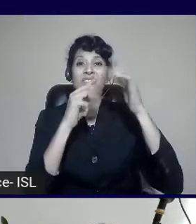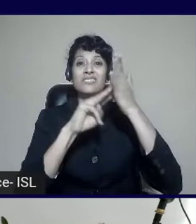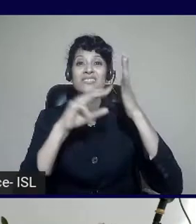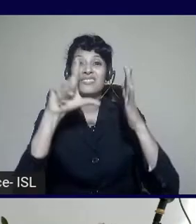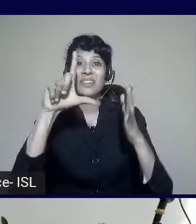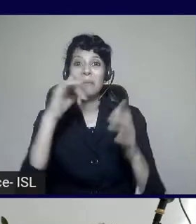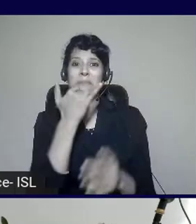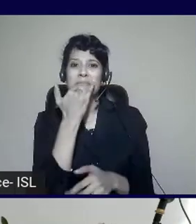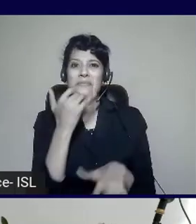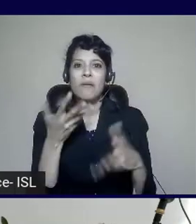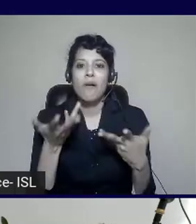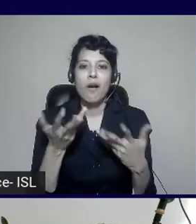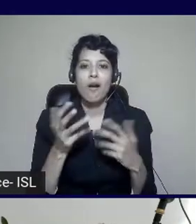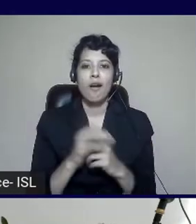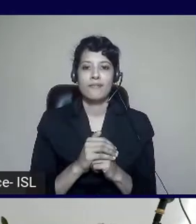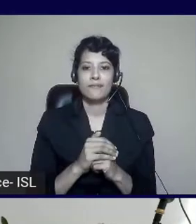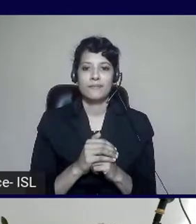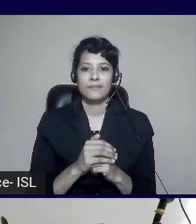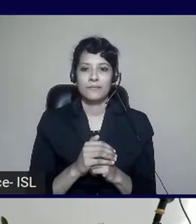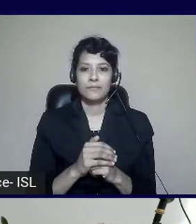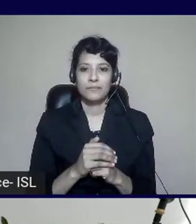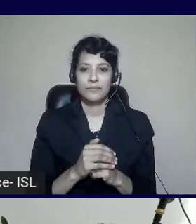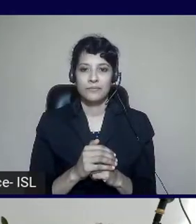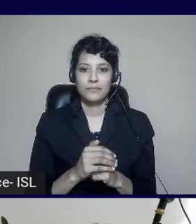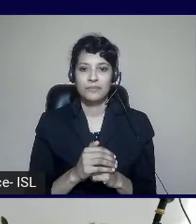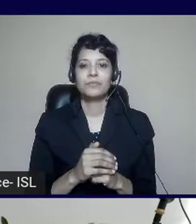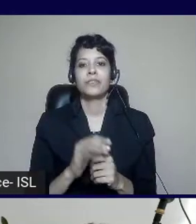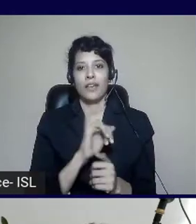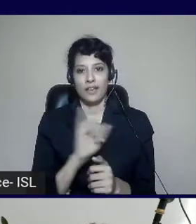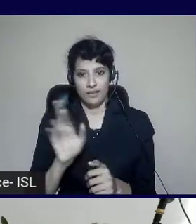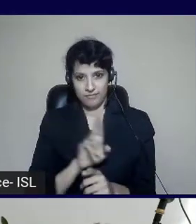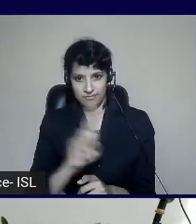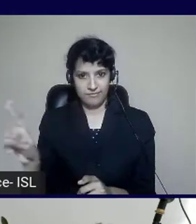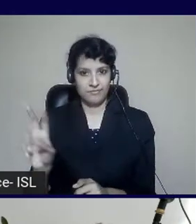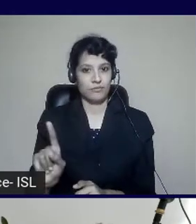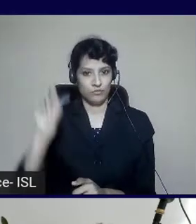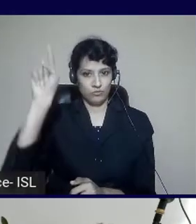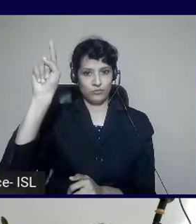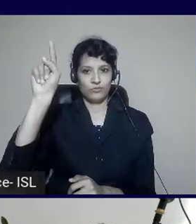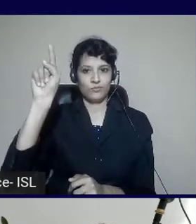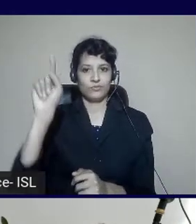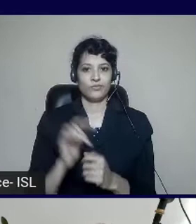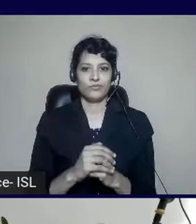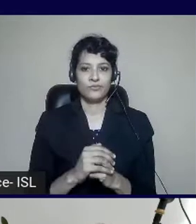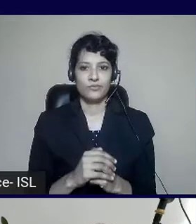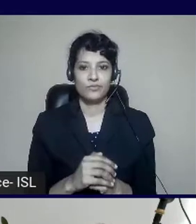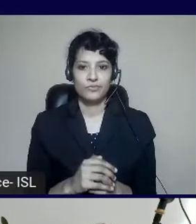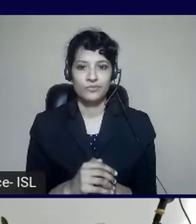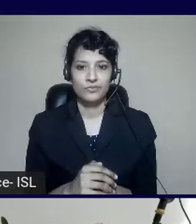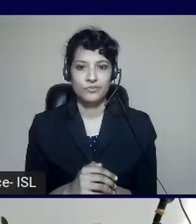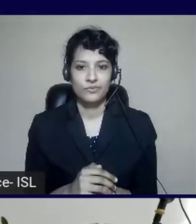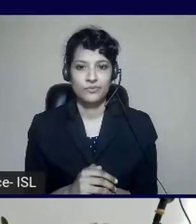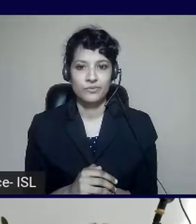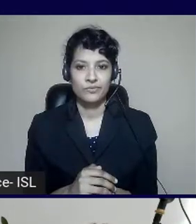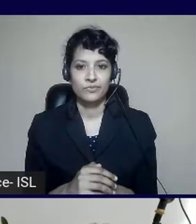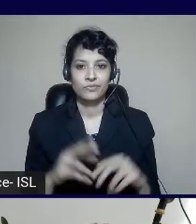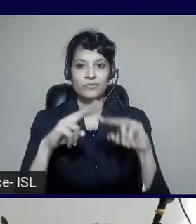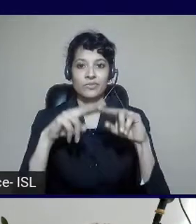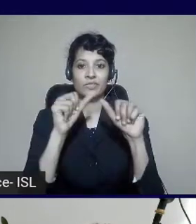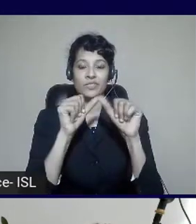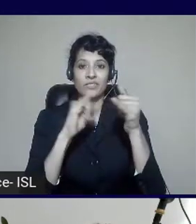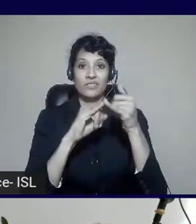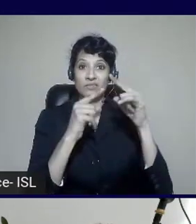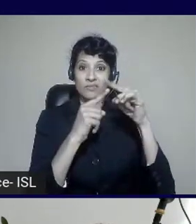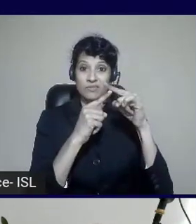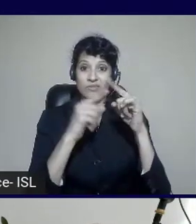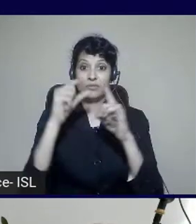inaccessible version selected. And now I can go in and select FastPass. Or assessment. Now FastPass is meant to be